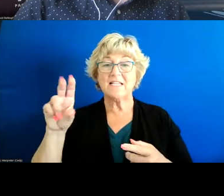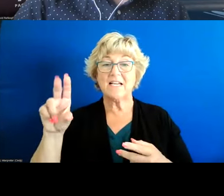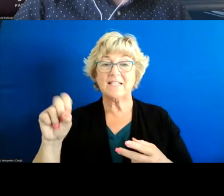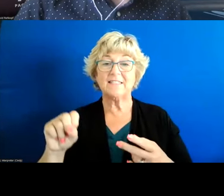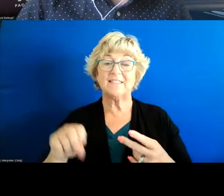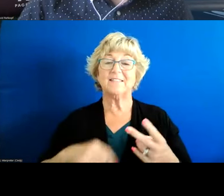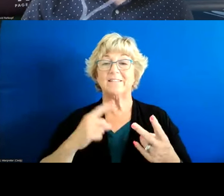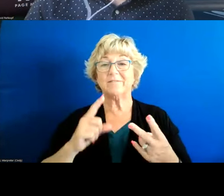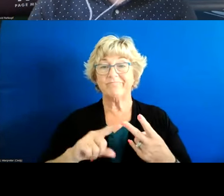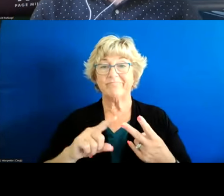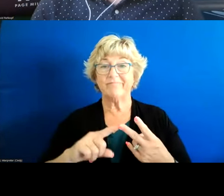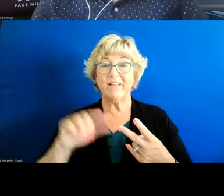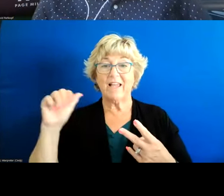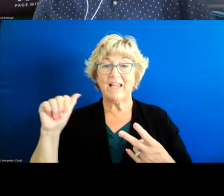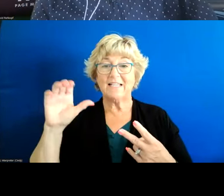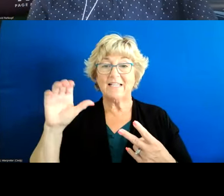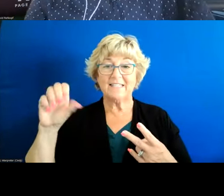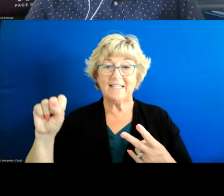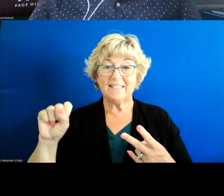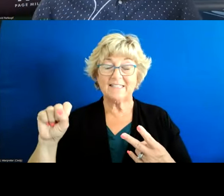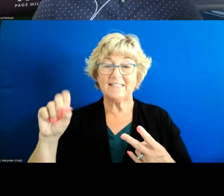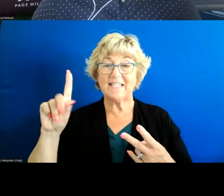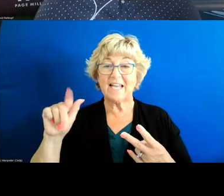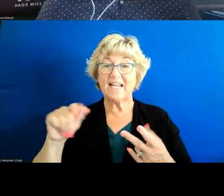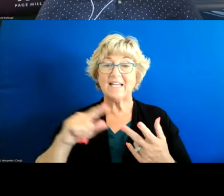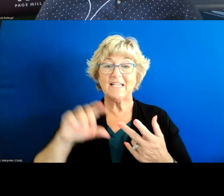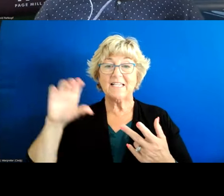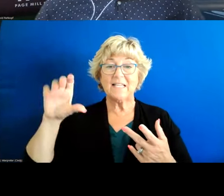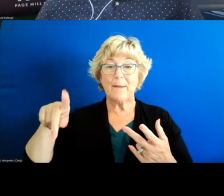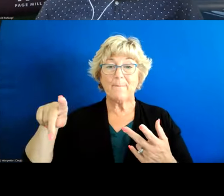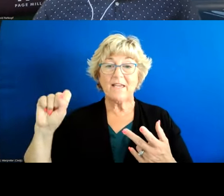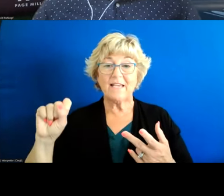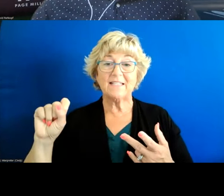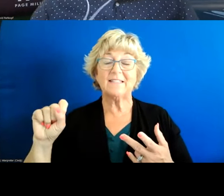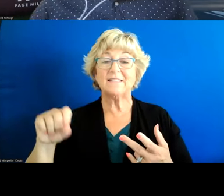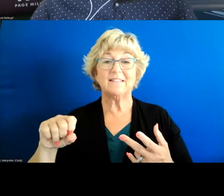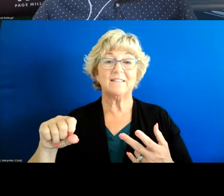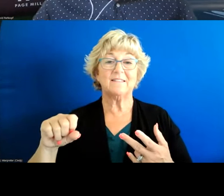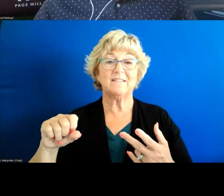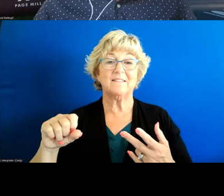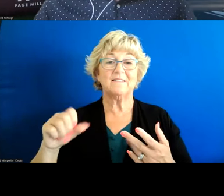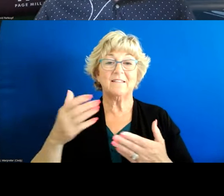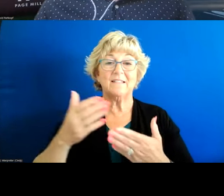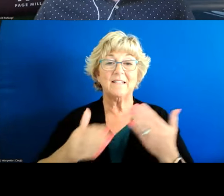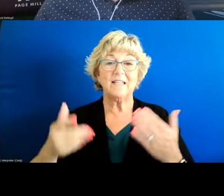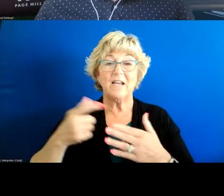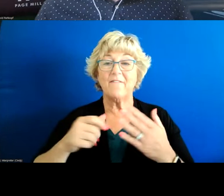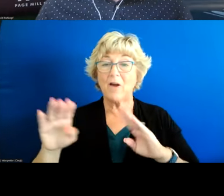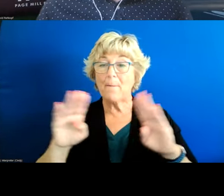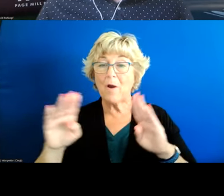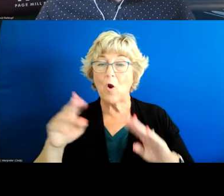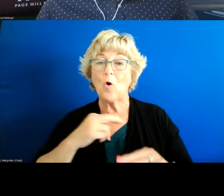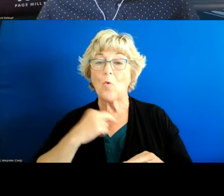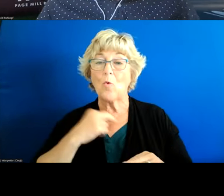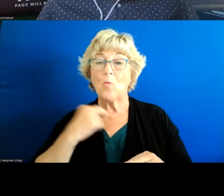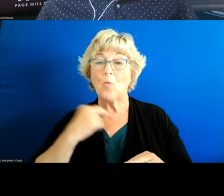um that should yeah or cps data um but there's other data sources we use um some of it's from uh behavioral risk factors